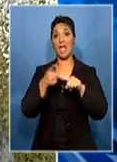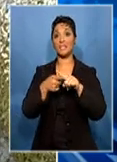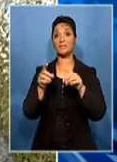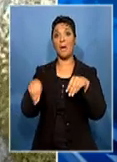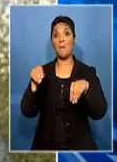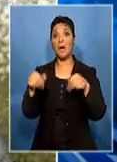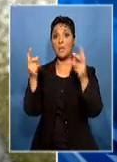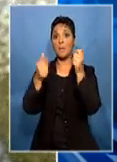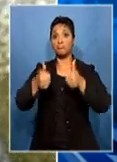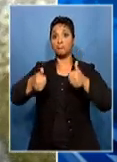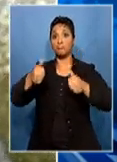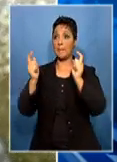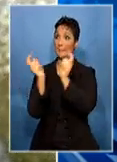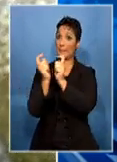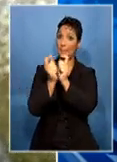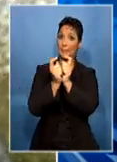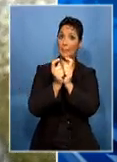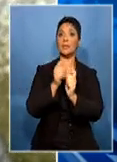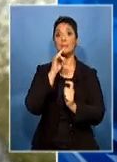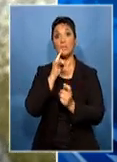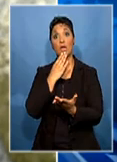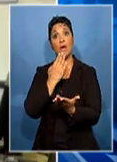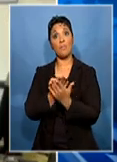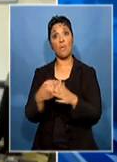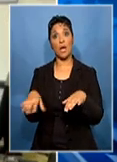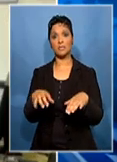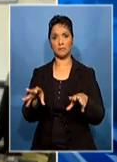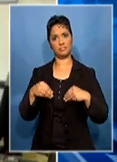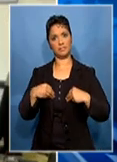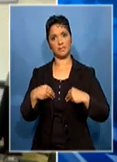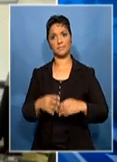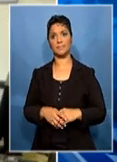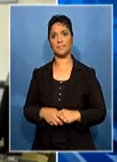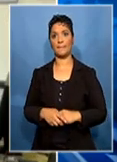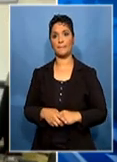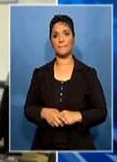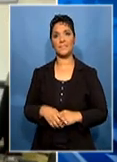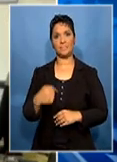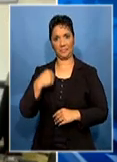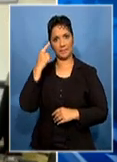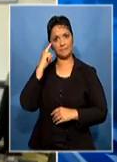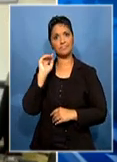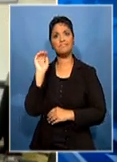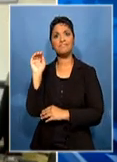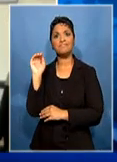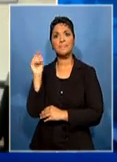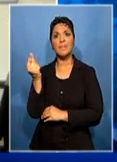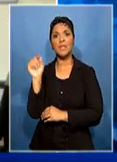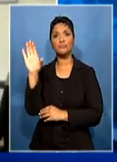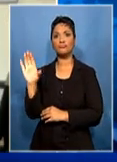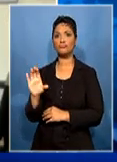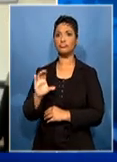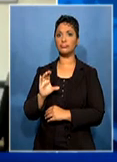Friday. The Chamber of Mines has welcomed the proposed action plan. The sense is that the investors are concerned